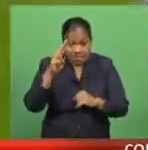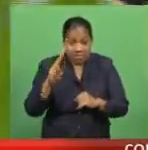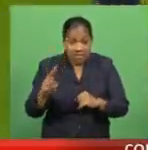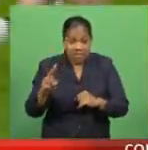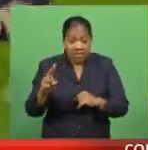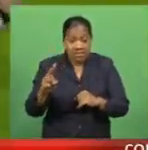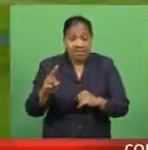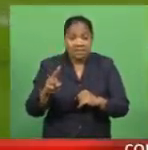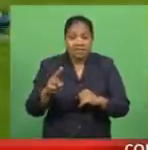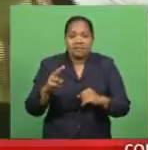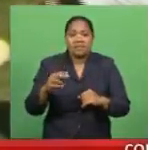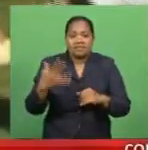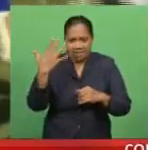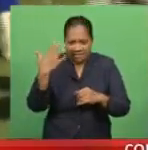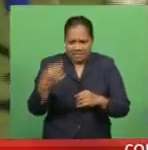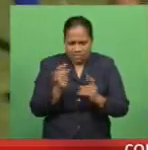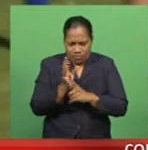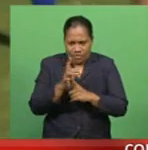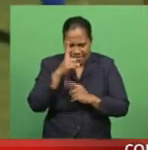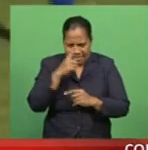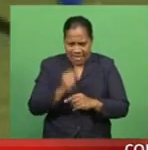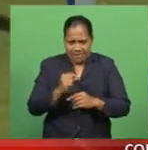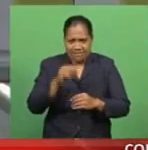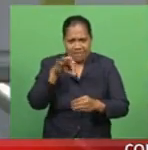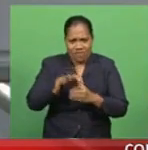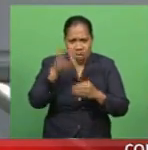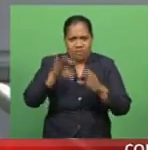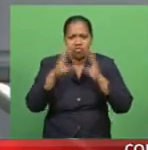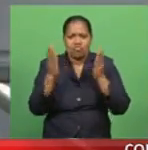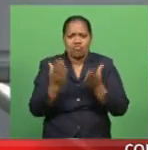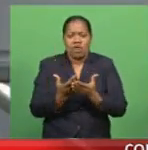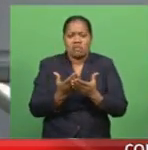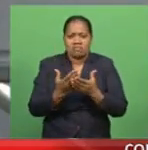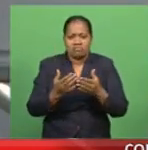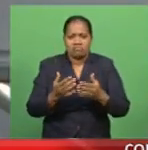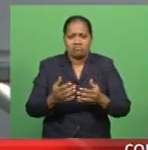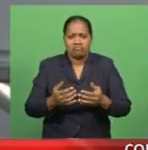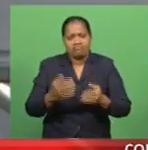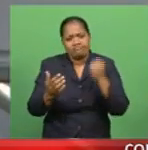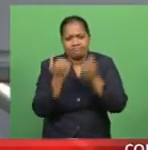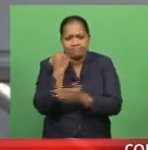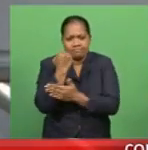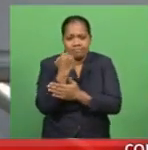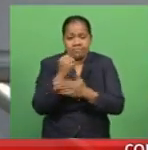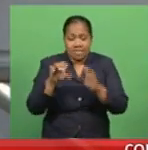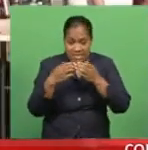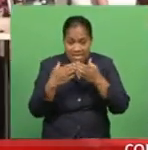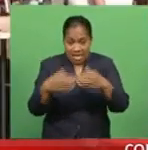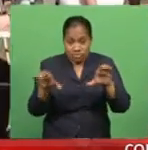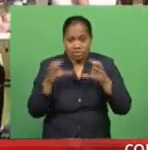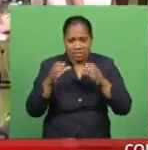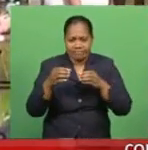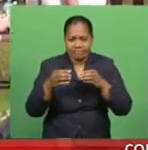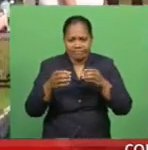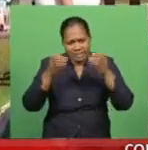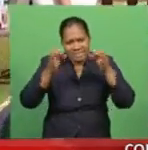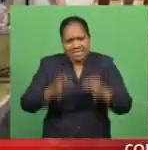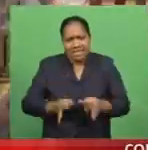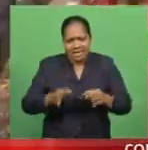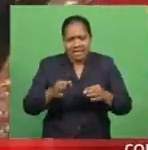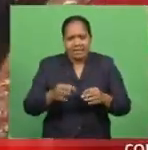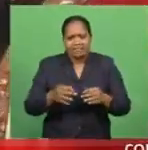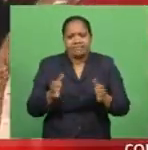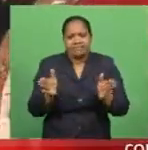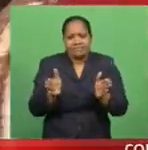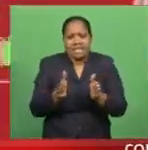Island nations hold the key in world rugby voting. And let's council decide on minigames, says Bassanok. This